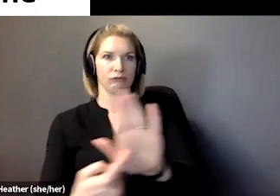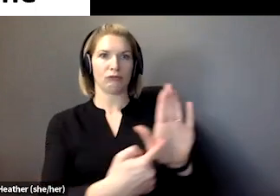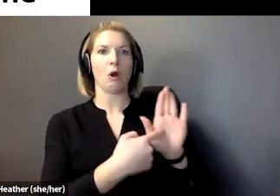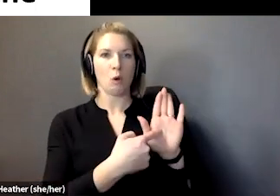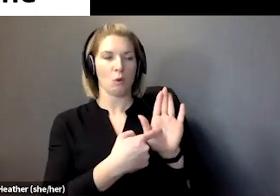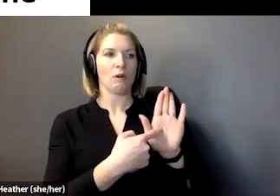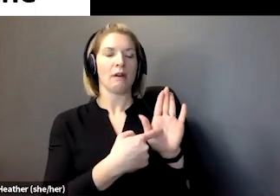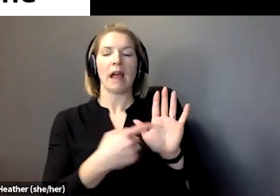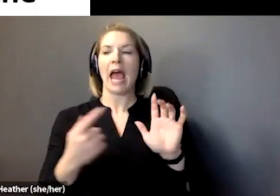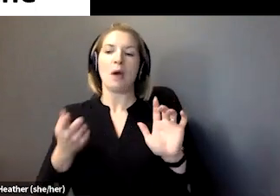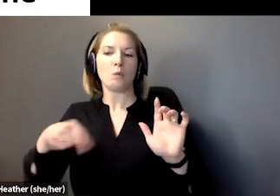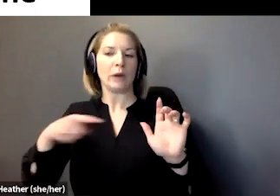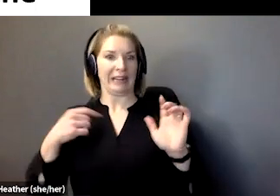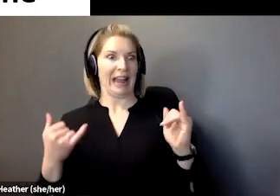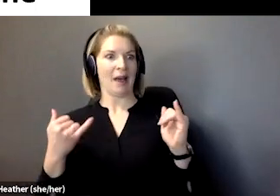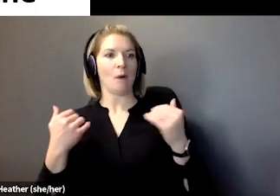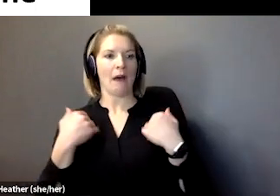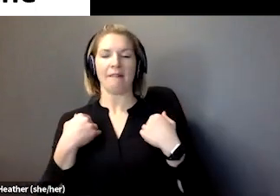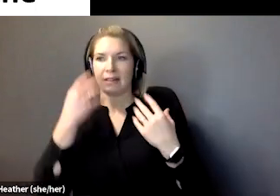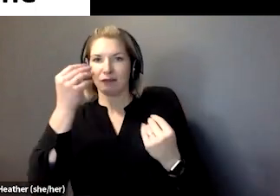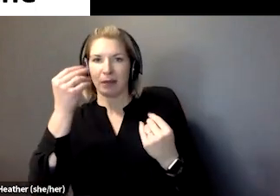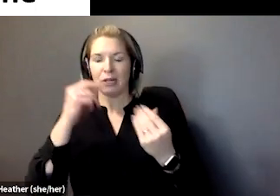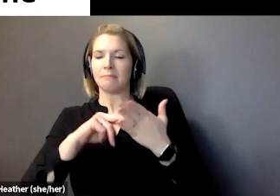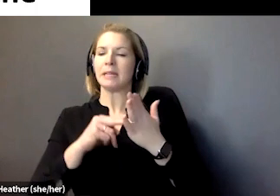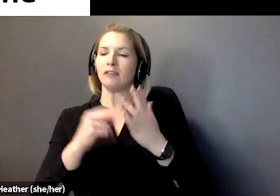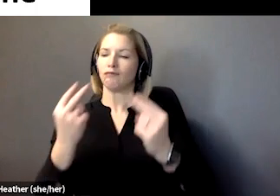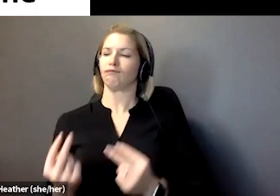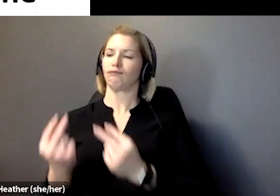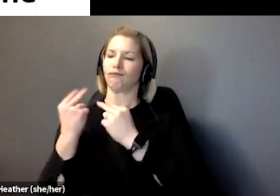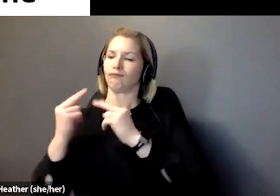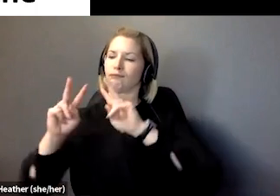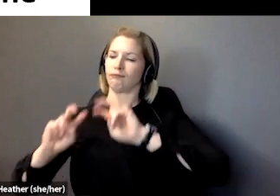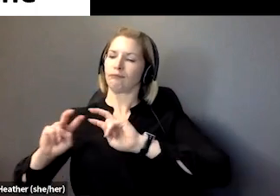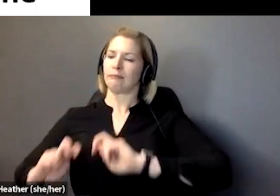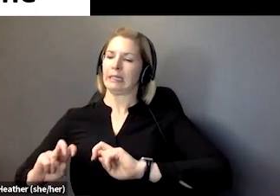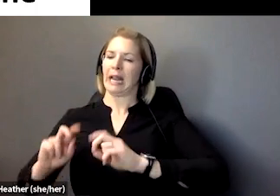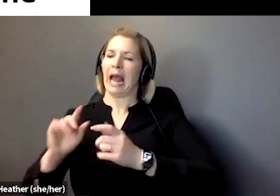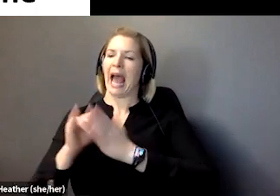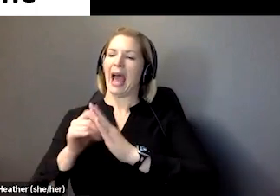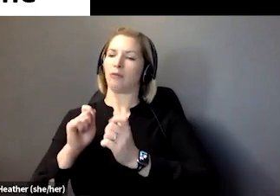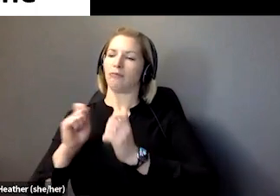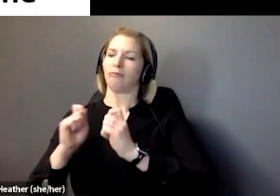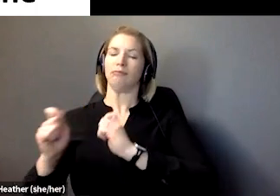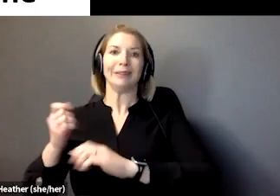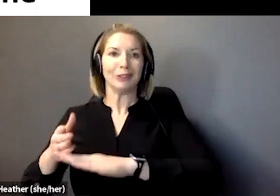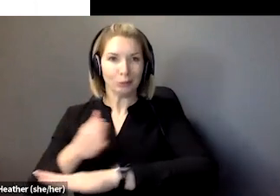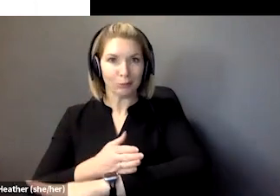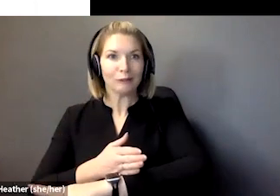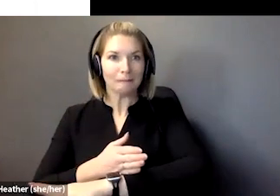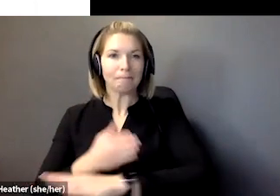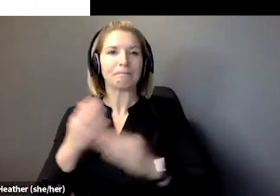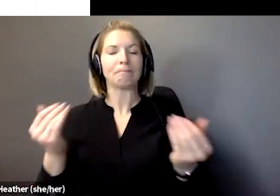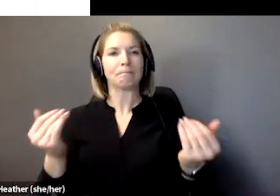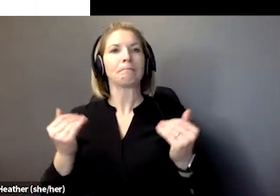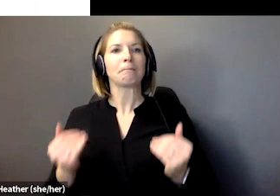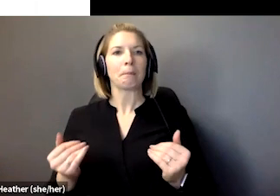improve the scheme and through the review that I'm now co-chairing. So if we could just go to the next slide.